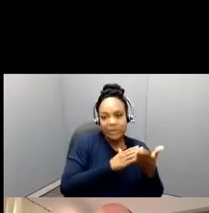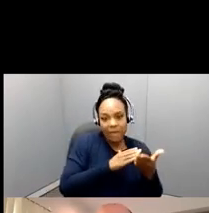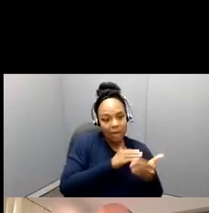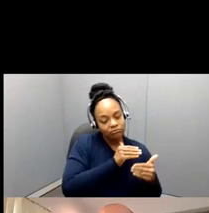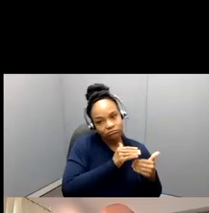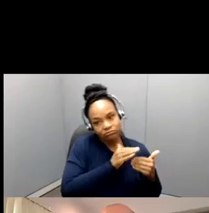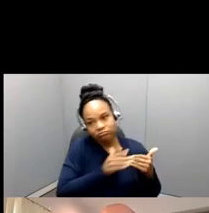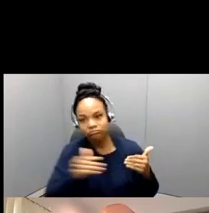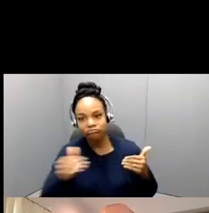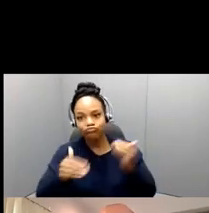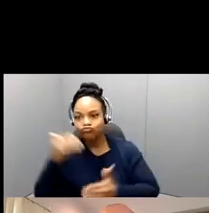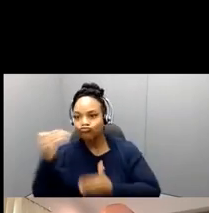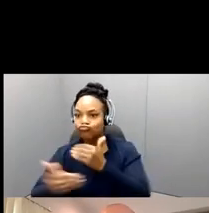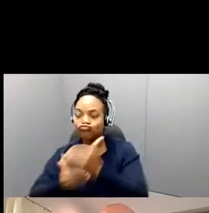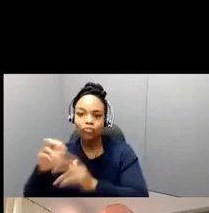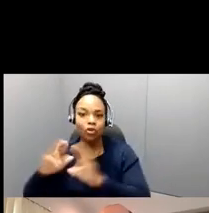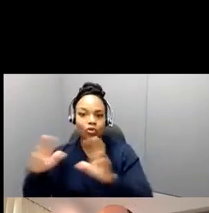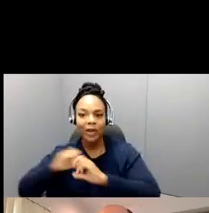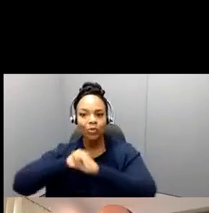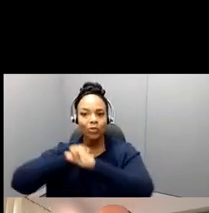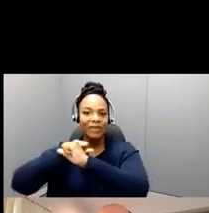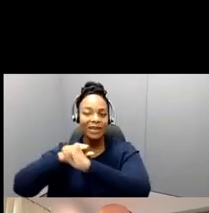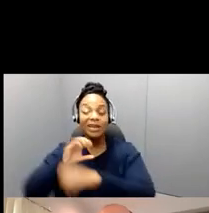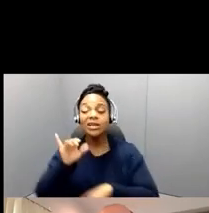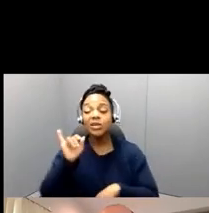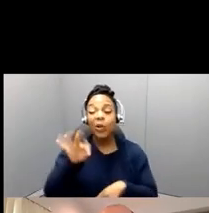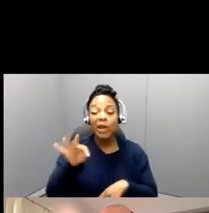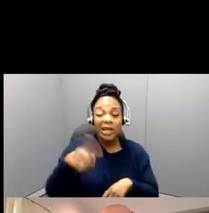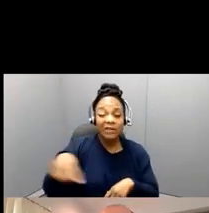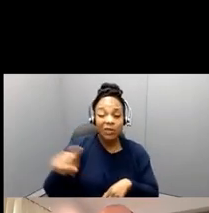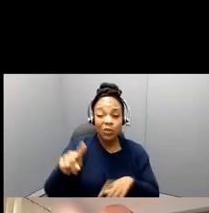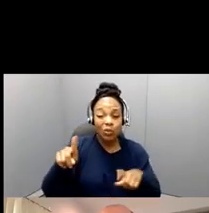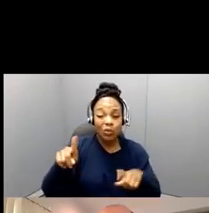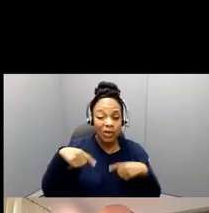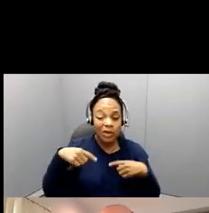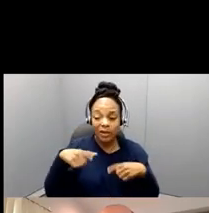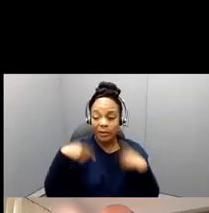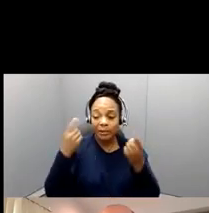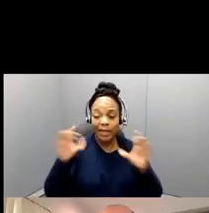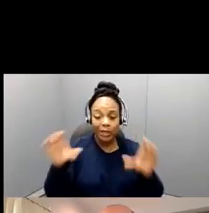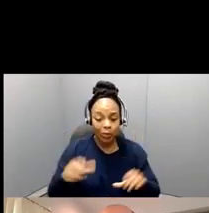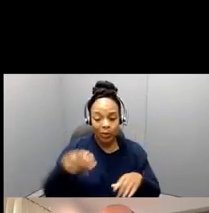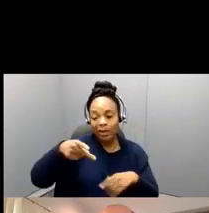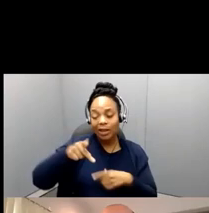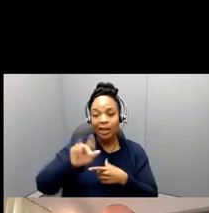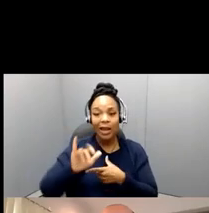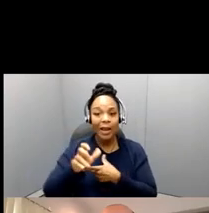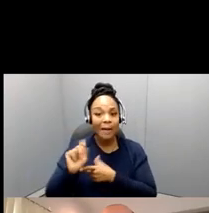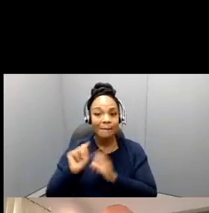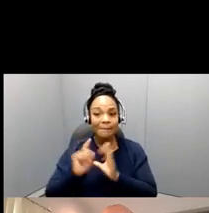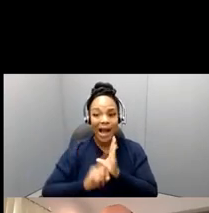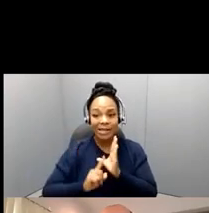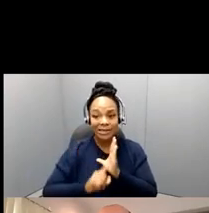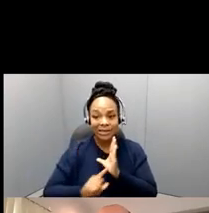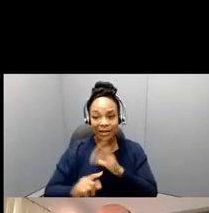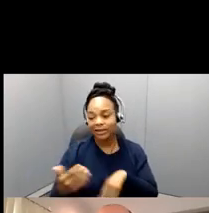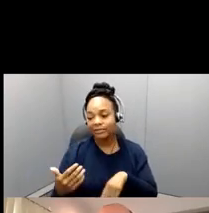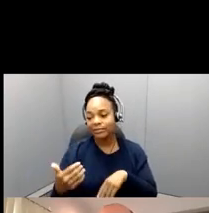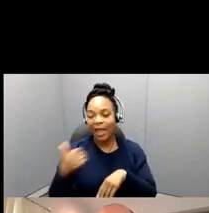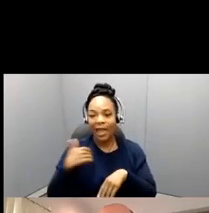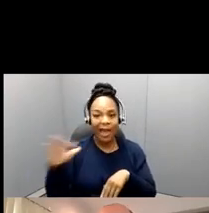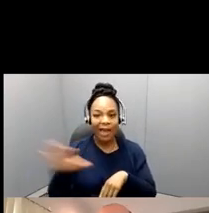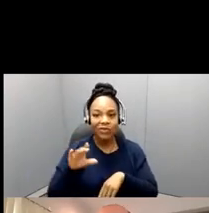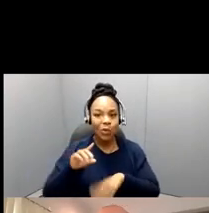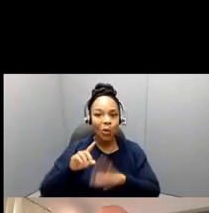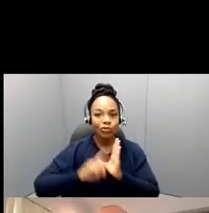pilot study that you've been involved in, you have questions, research questions that you are, you're going to be addressing, you're out in the field